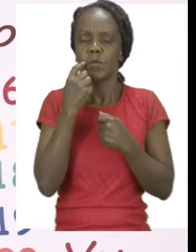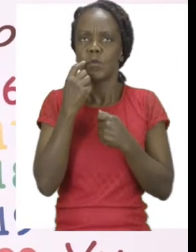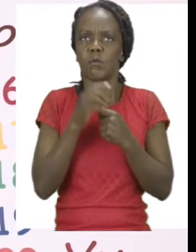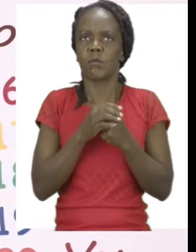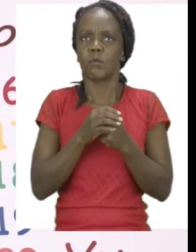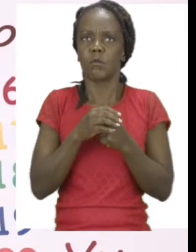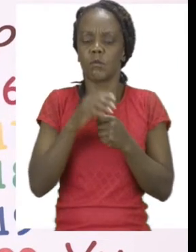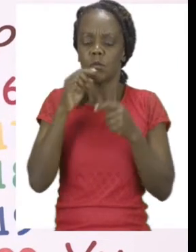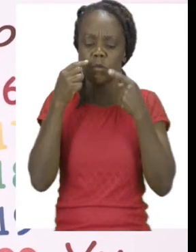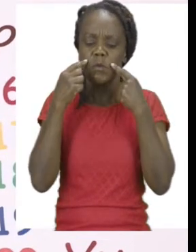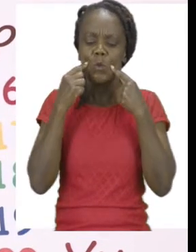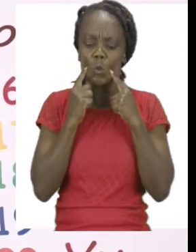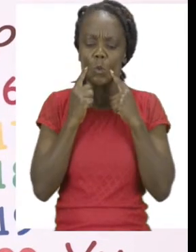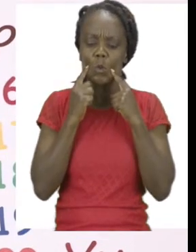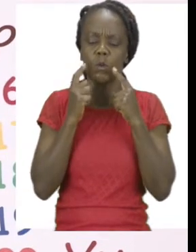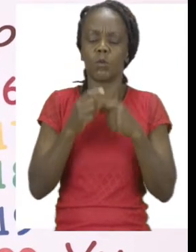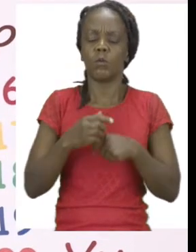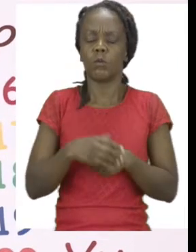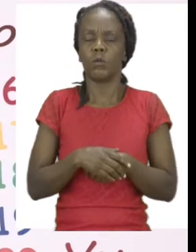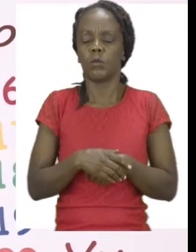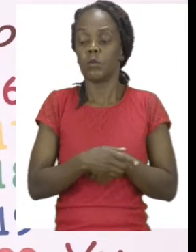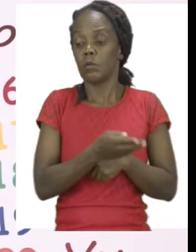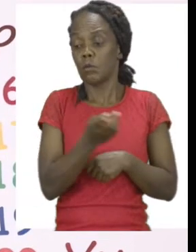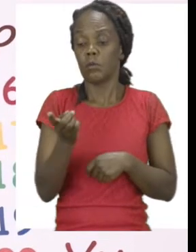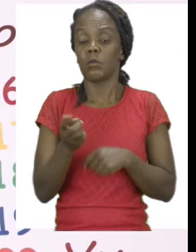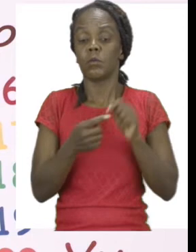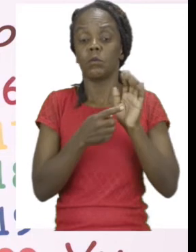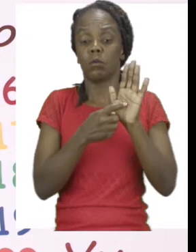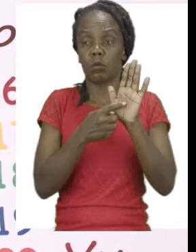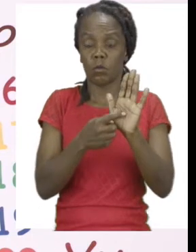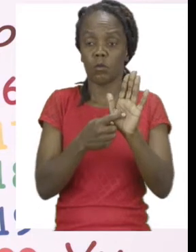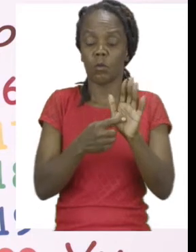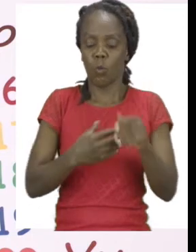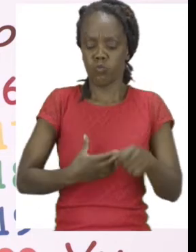down. So everyone, show me angry.